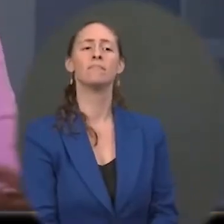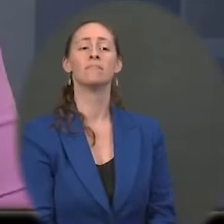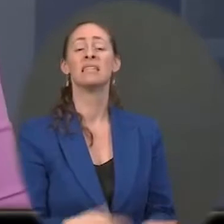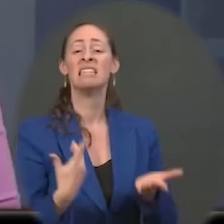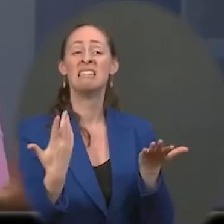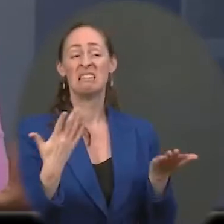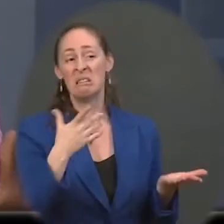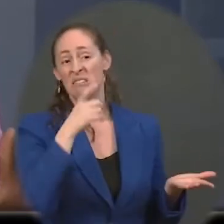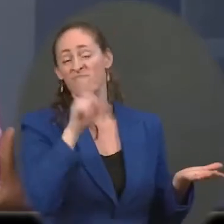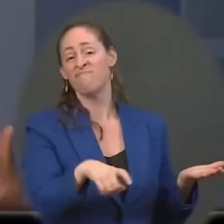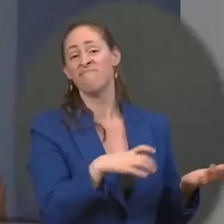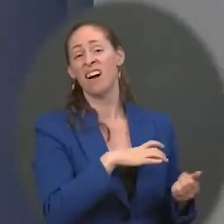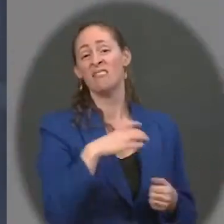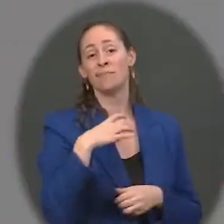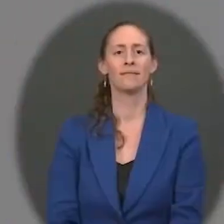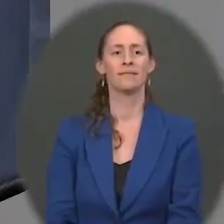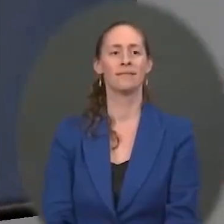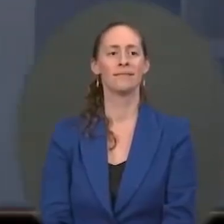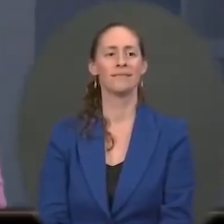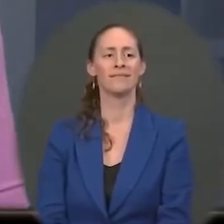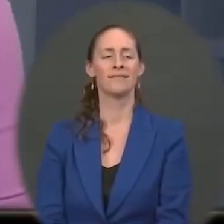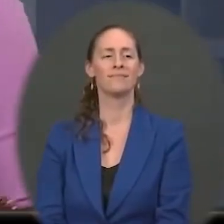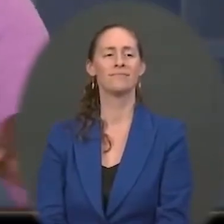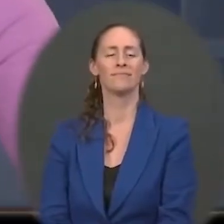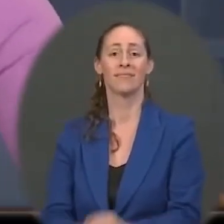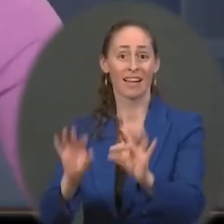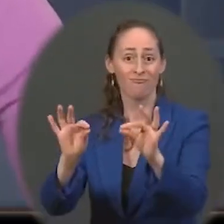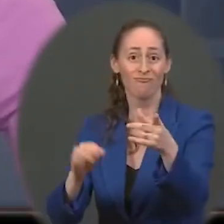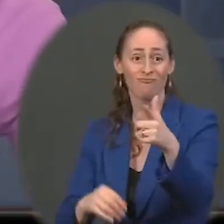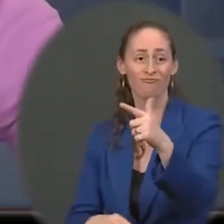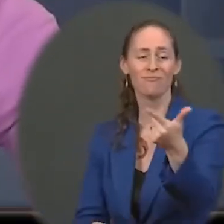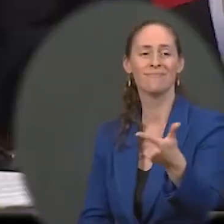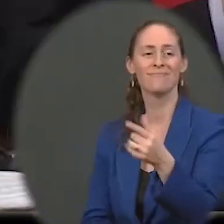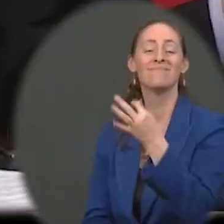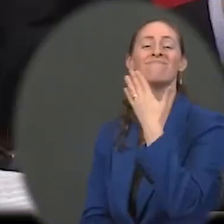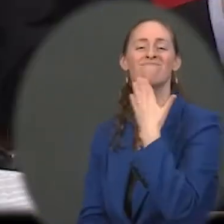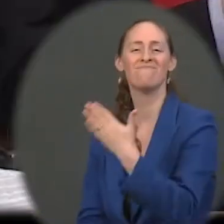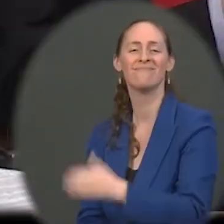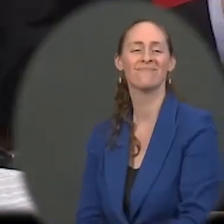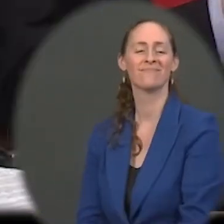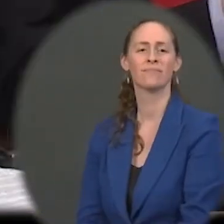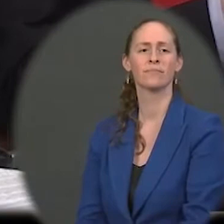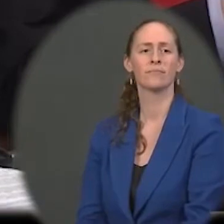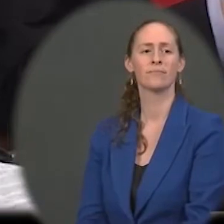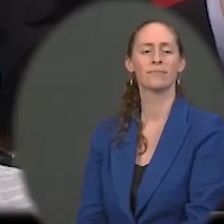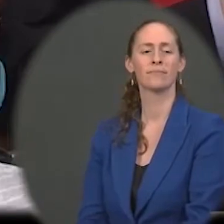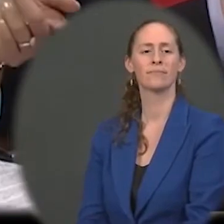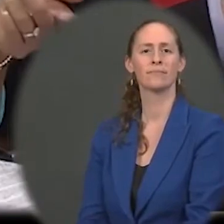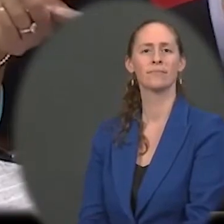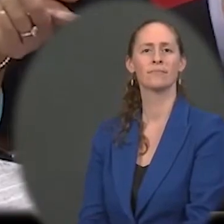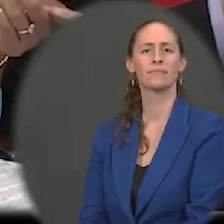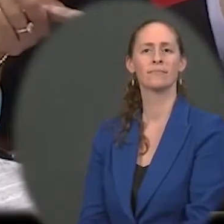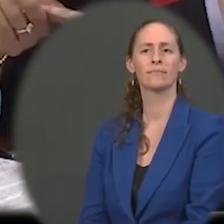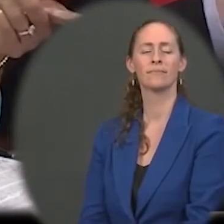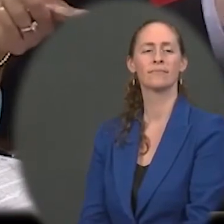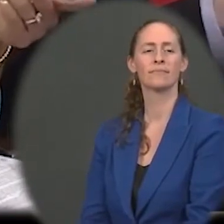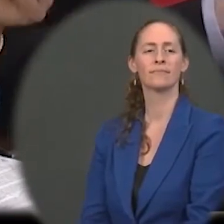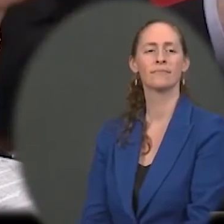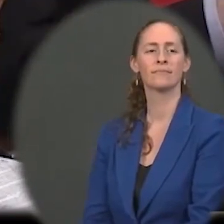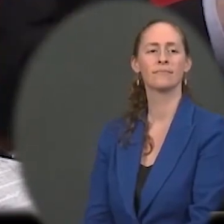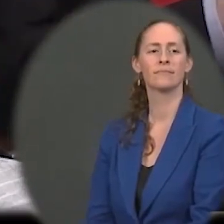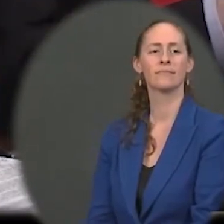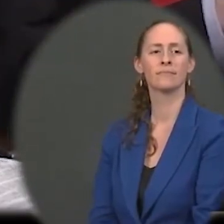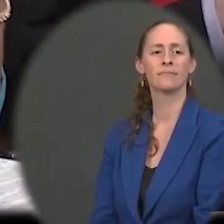do it without Congress, as I just, as I just laid out. The Great to see you. Good to see you. Go ahead. It's your turn. So just following up on that report you just